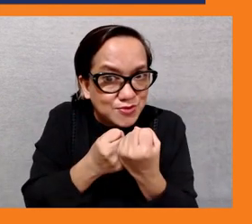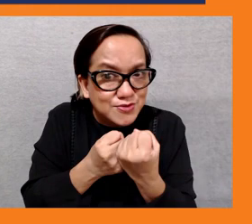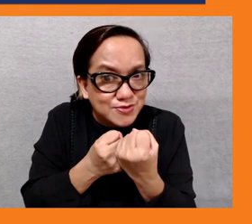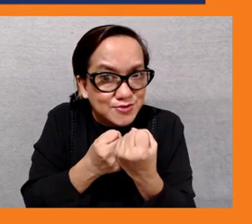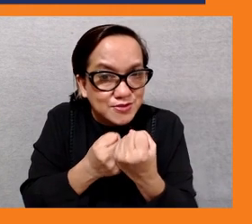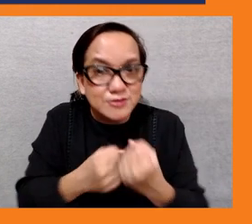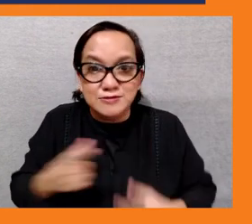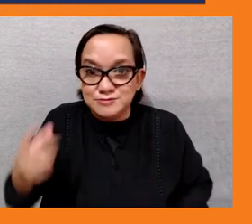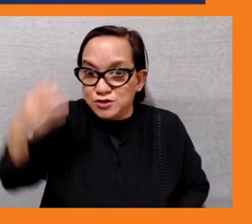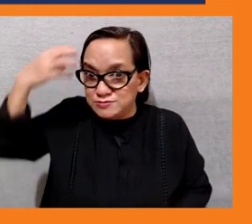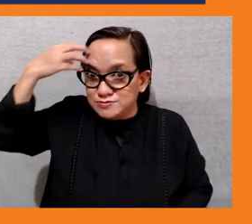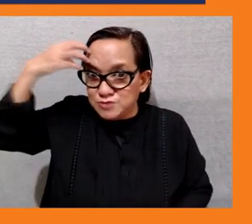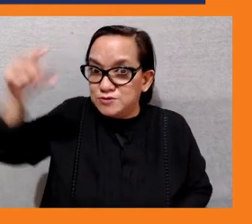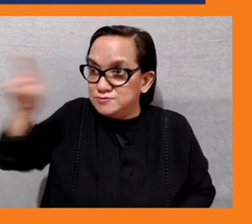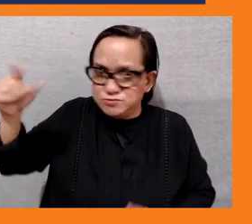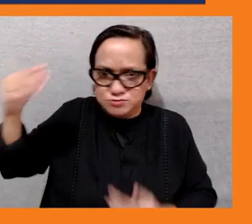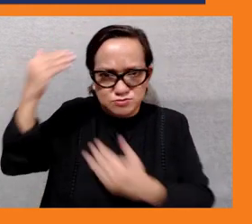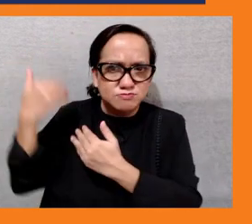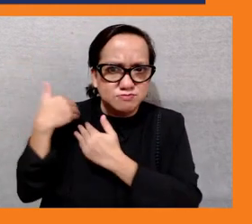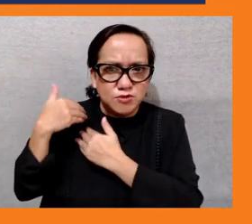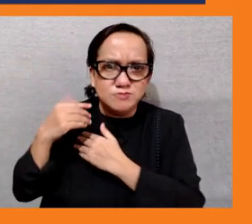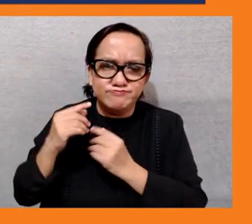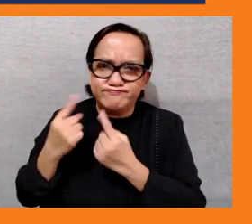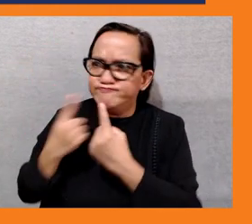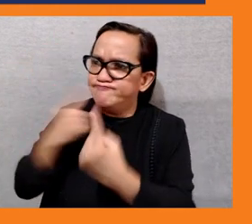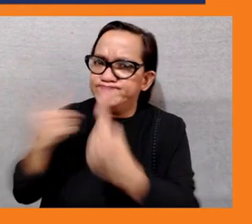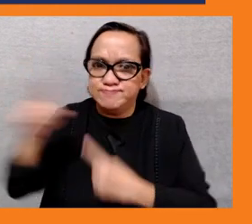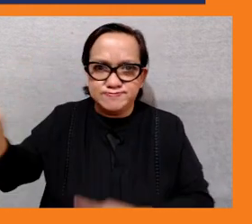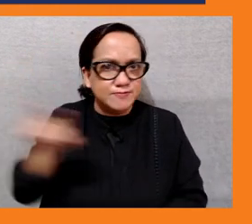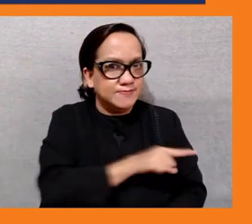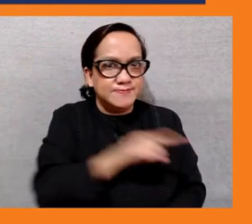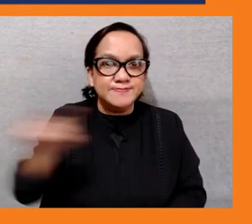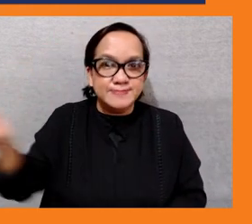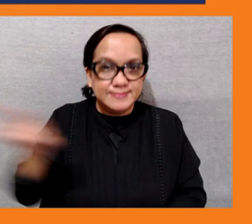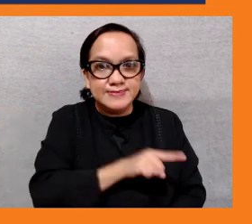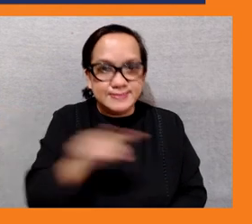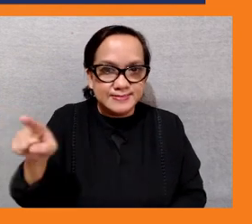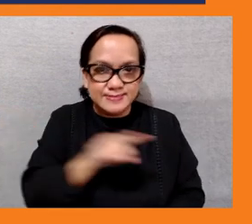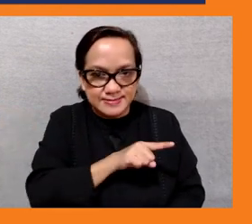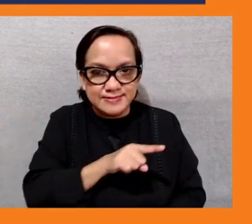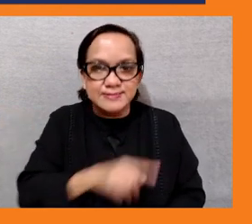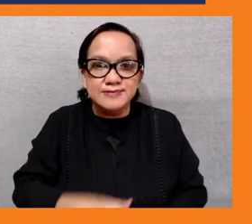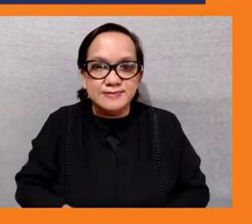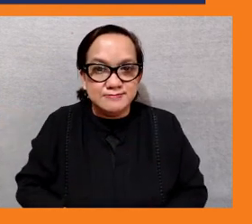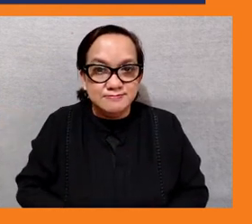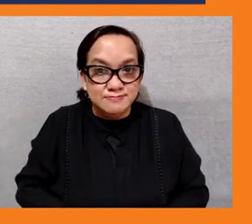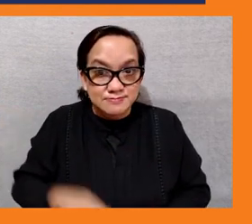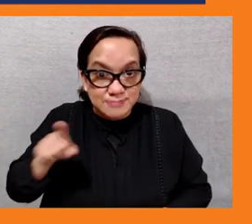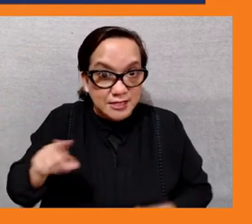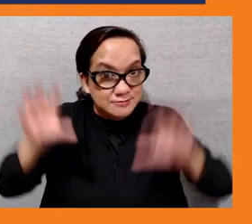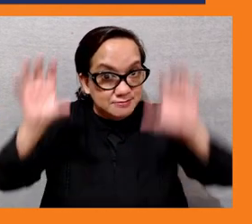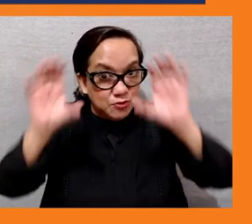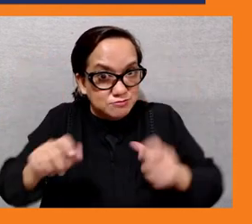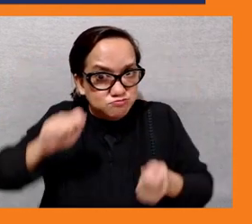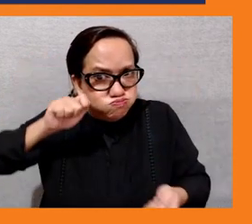discussion so when policy is being made for us you know when climate policy is being made or when energy policy is being